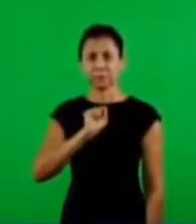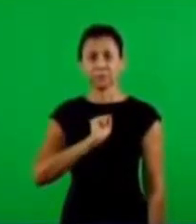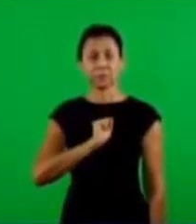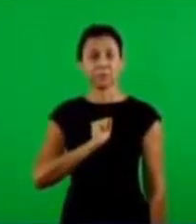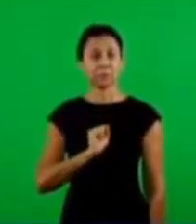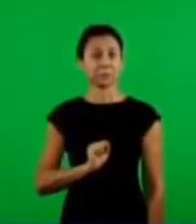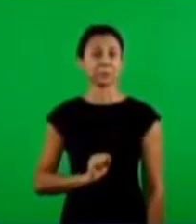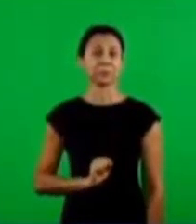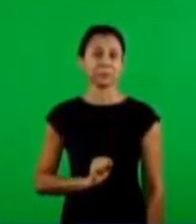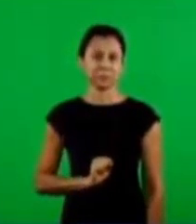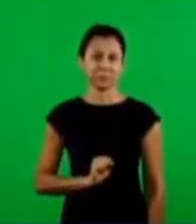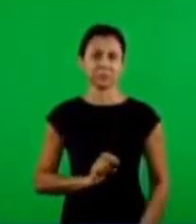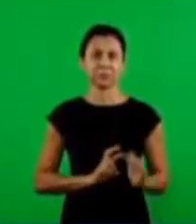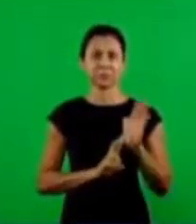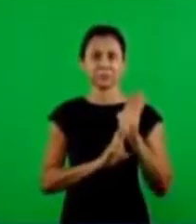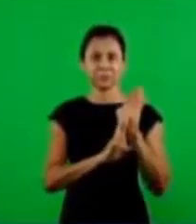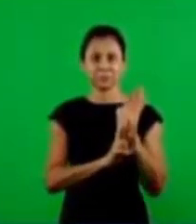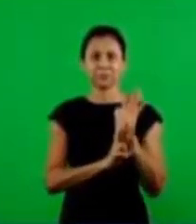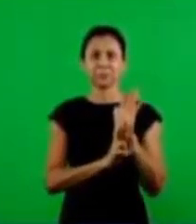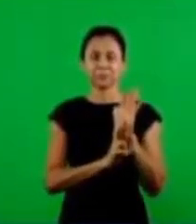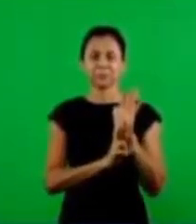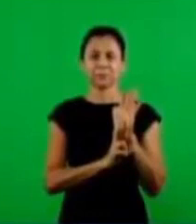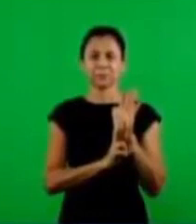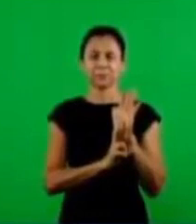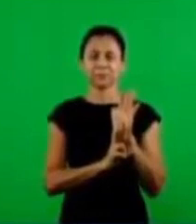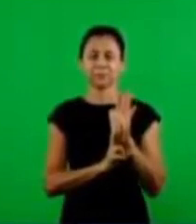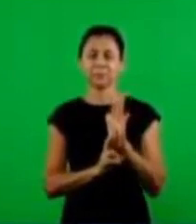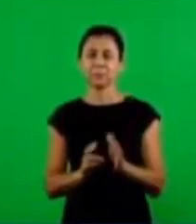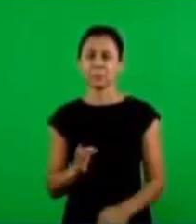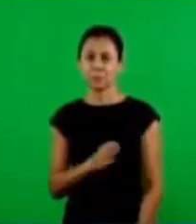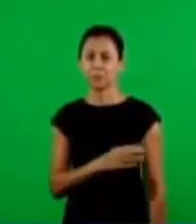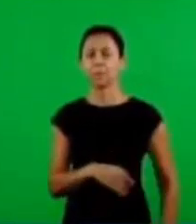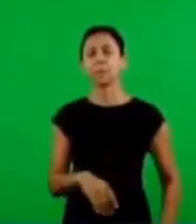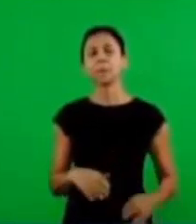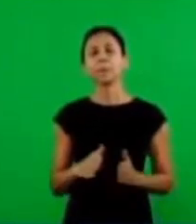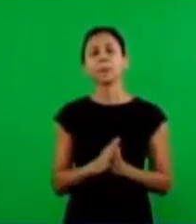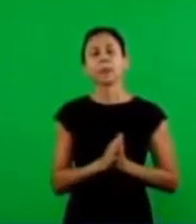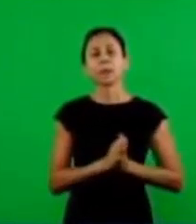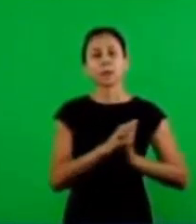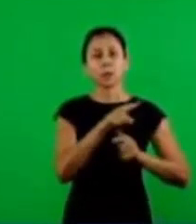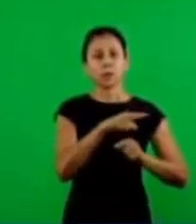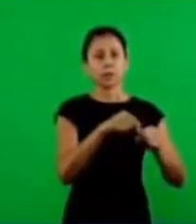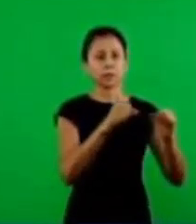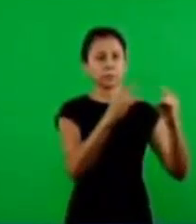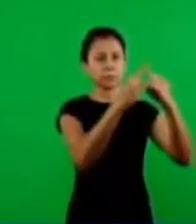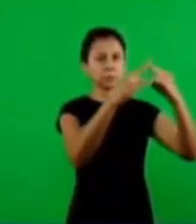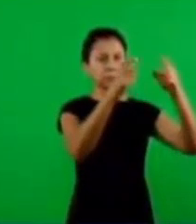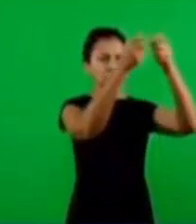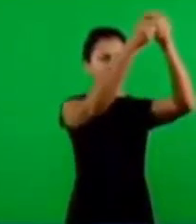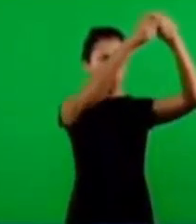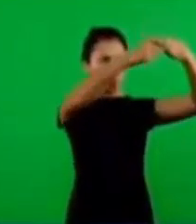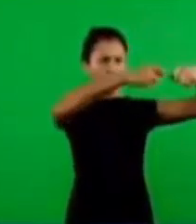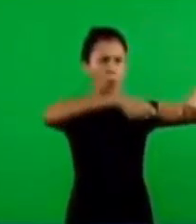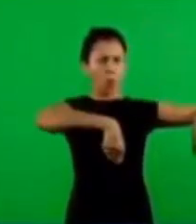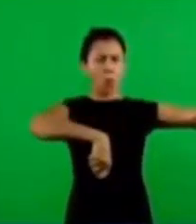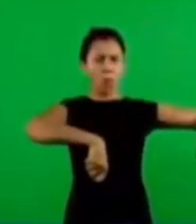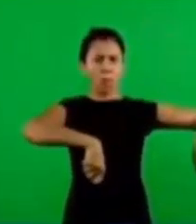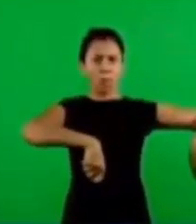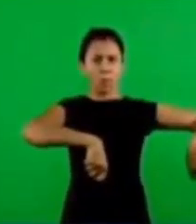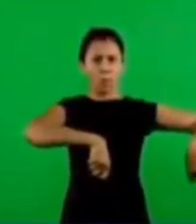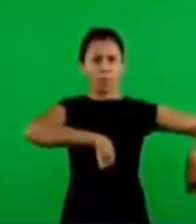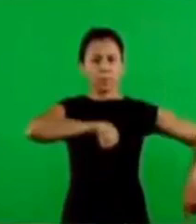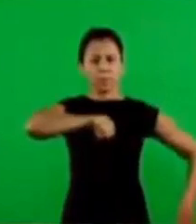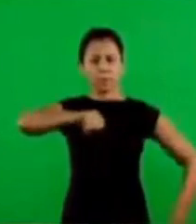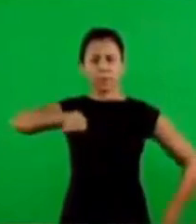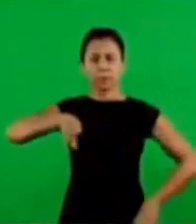So the answer would be affirmative. When the veil was ripped is the moment in which he entered into the Holy